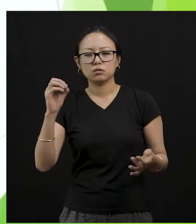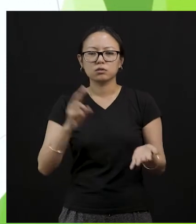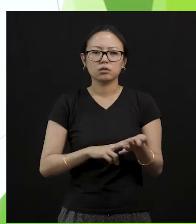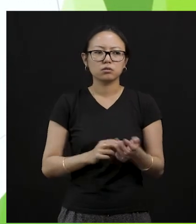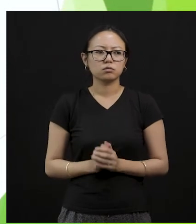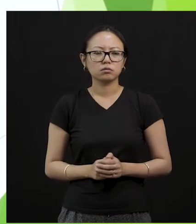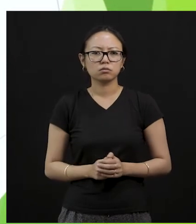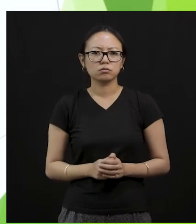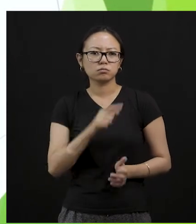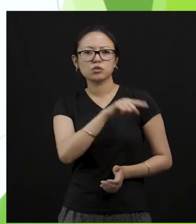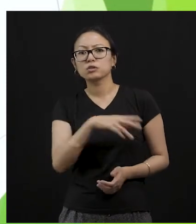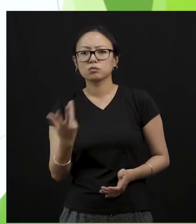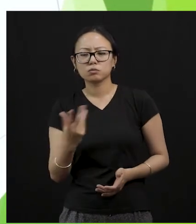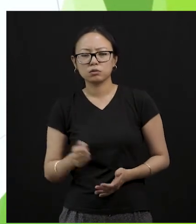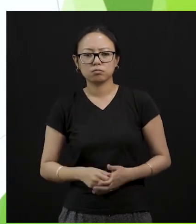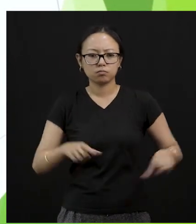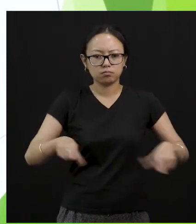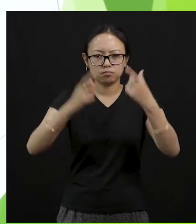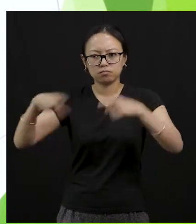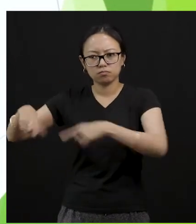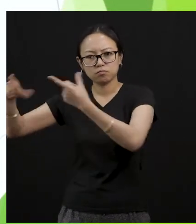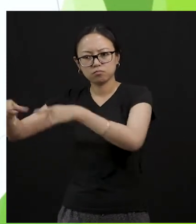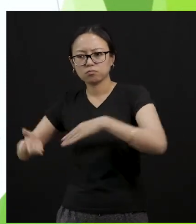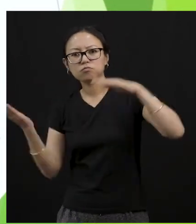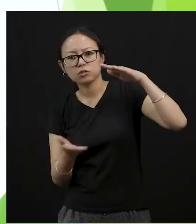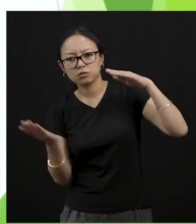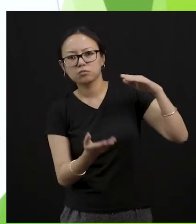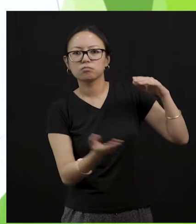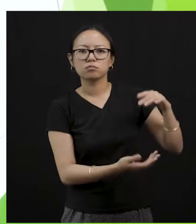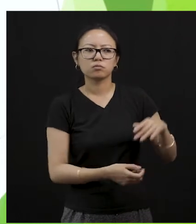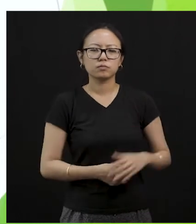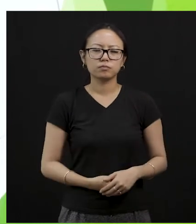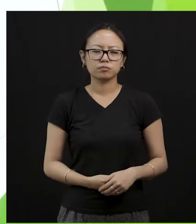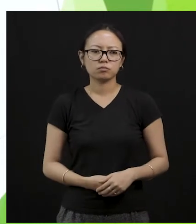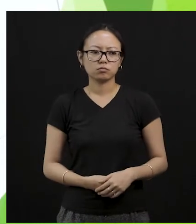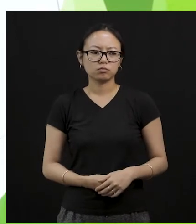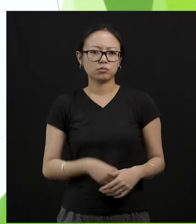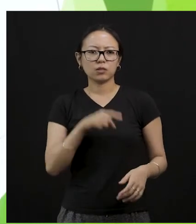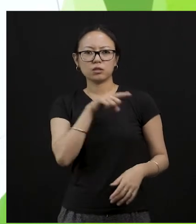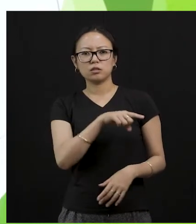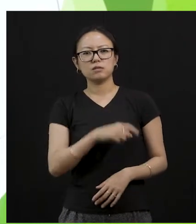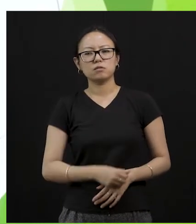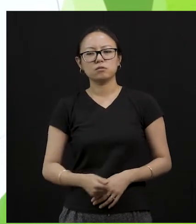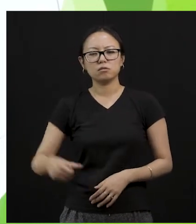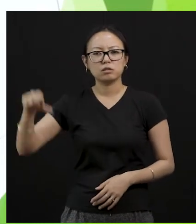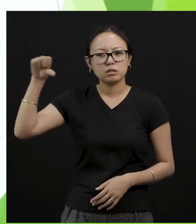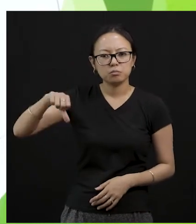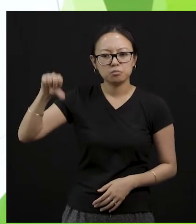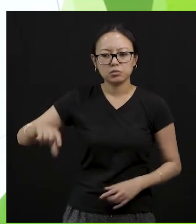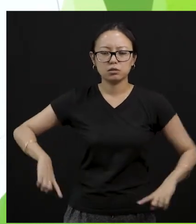trees. Deforestation is cutting down of trees. Now, deforestation is very, very, very bad for health